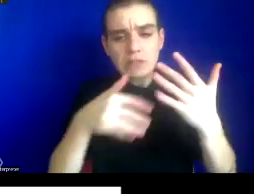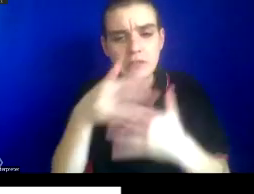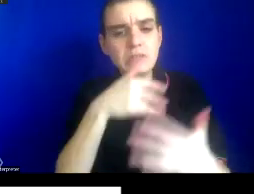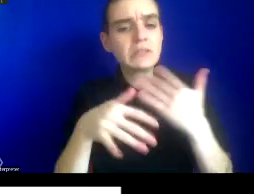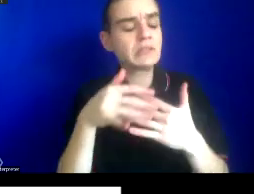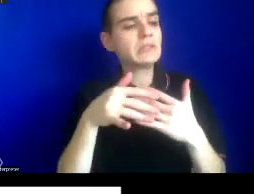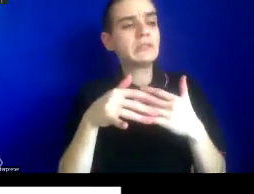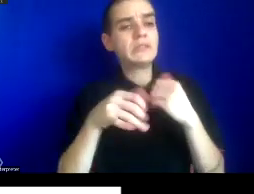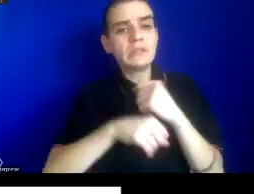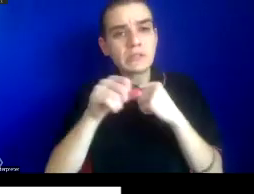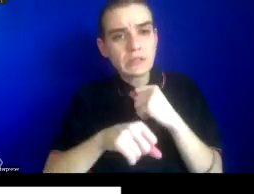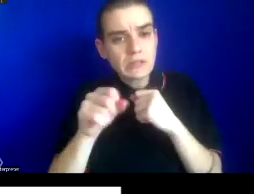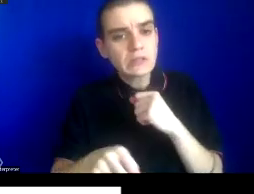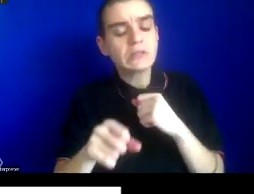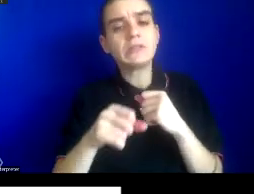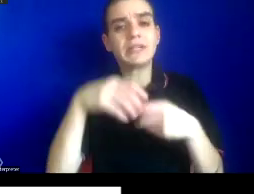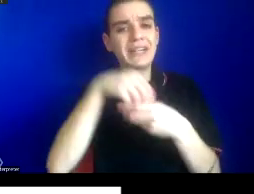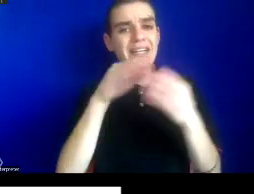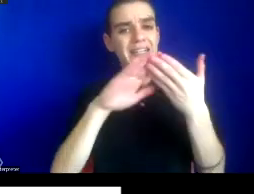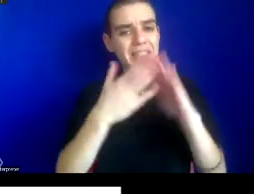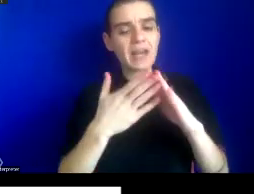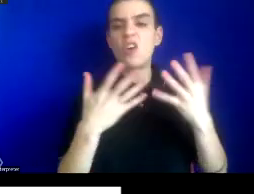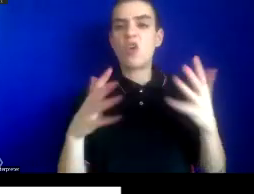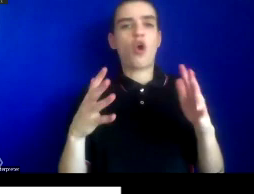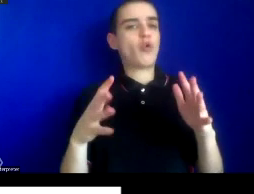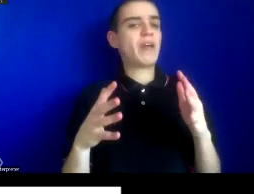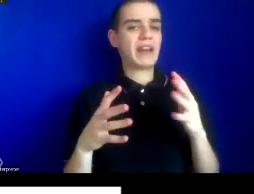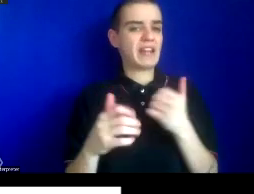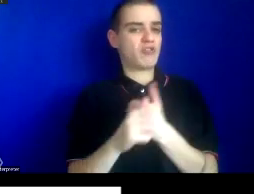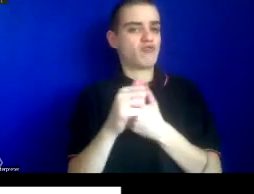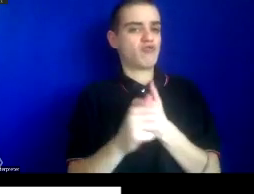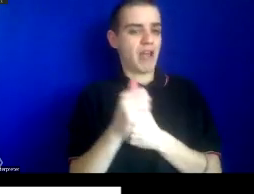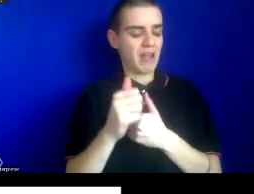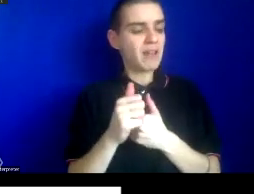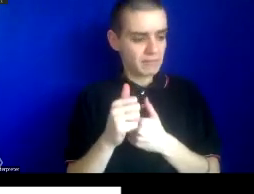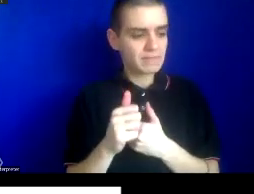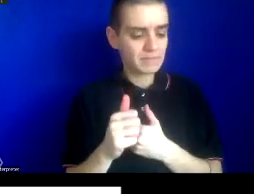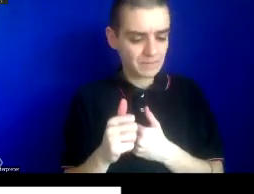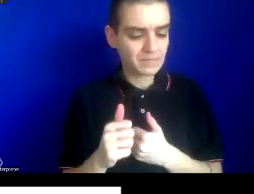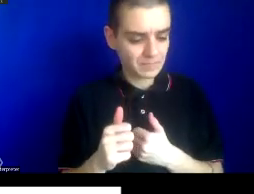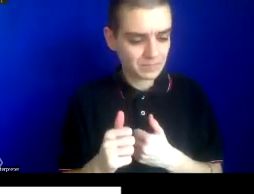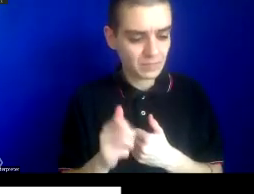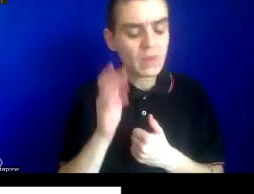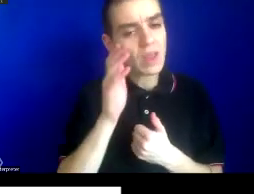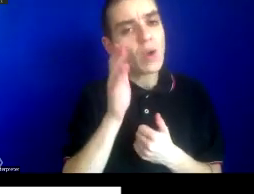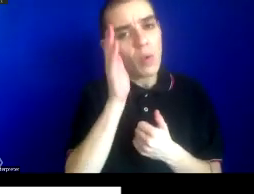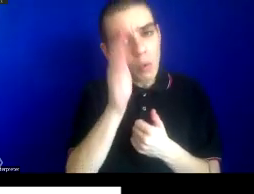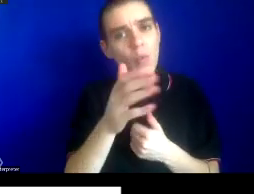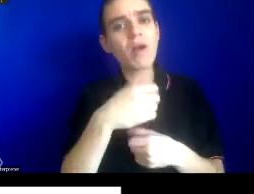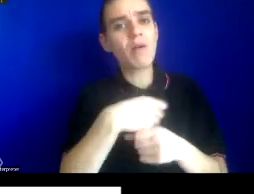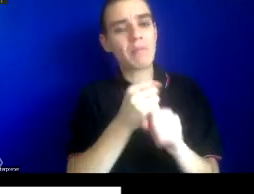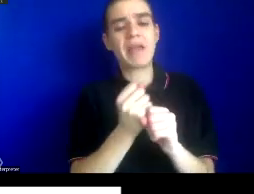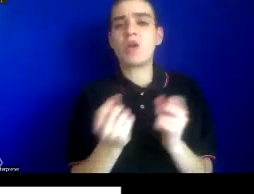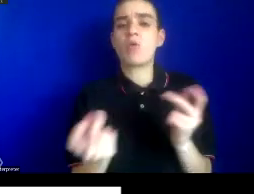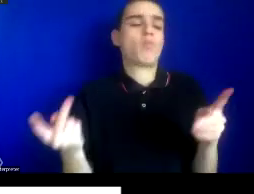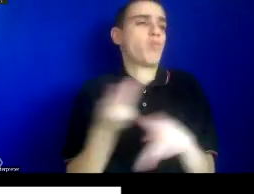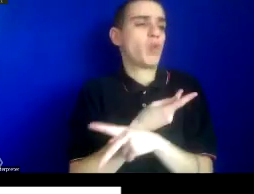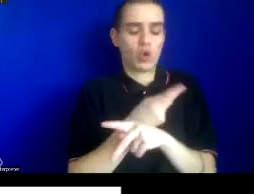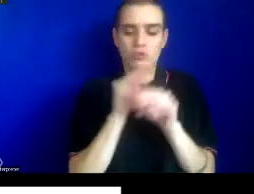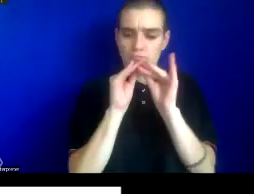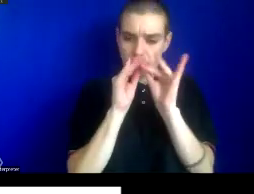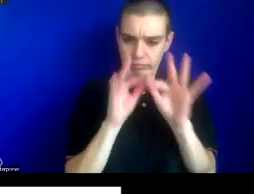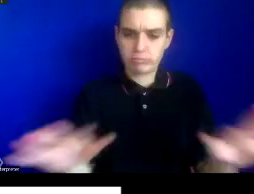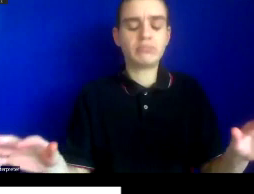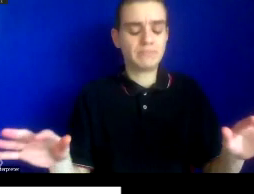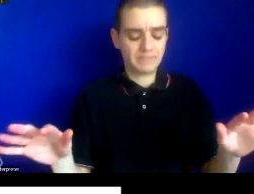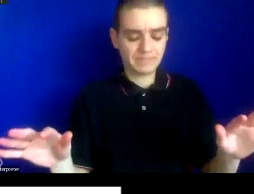towns already compromised beyond expression would infallibly result in the creation of immense pestilential foci. Not